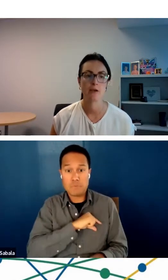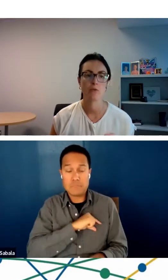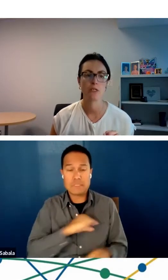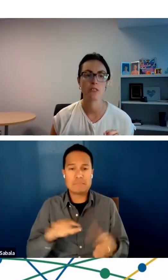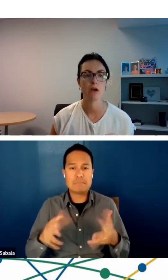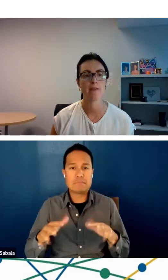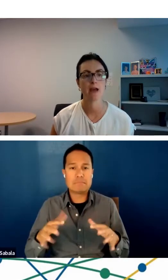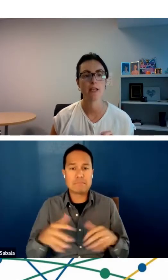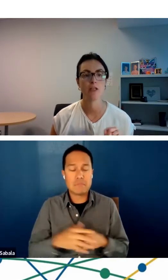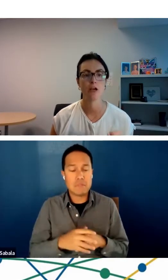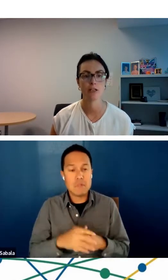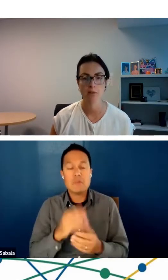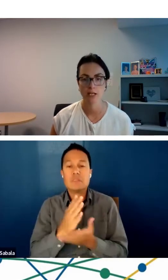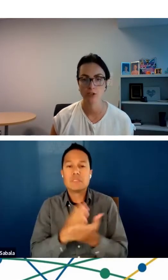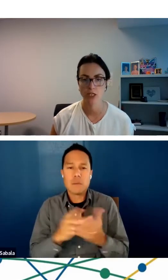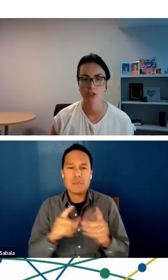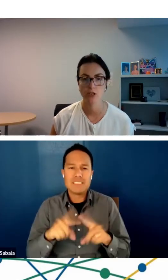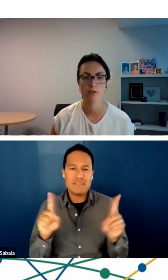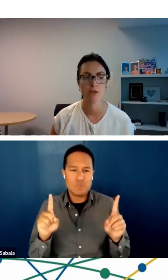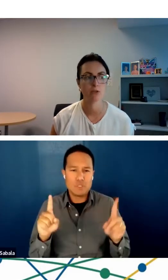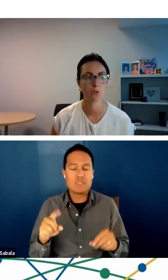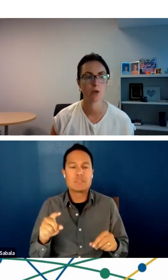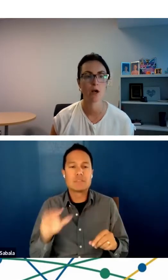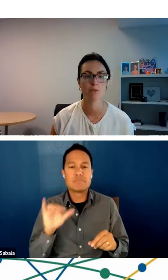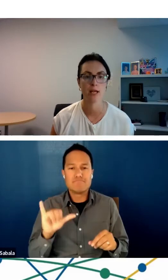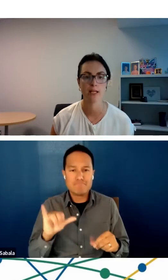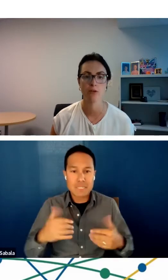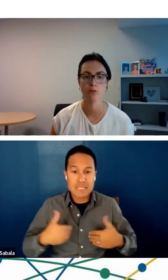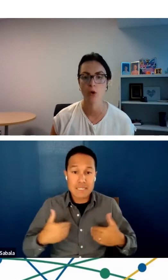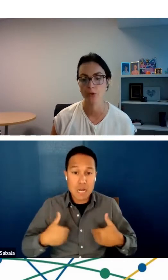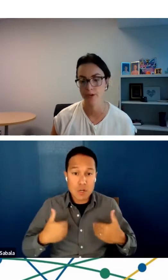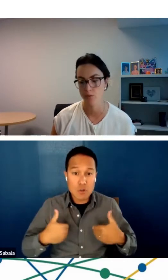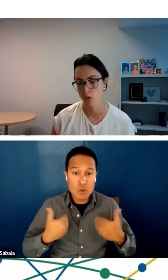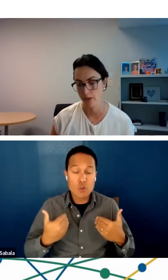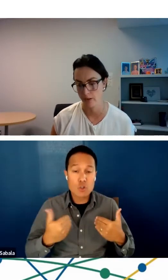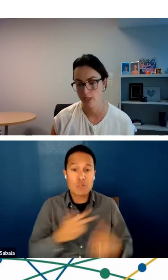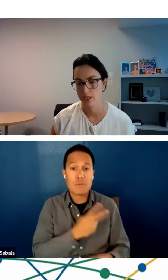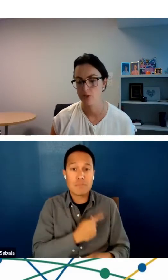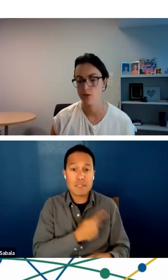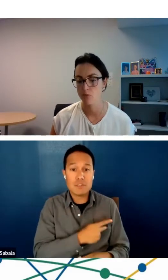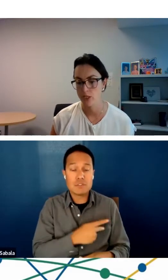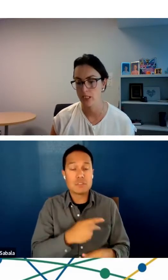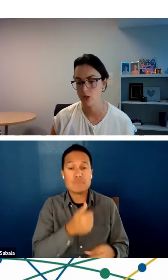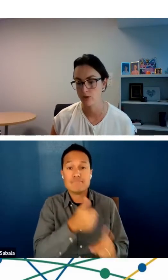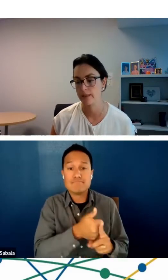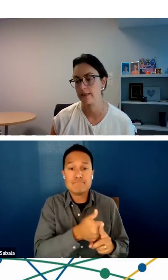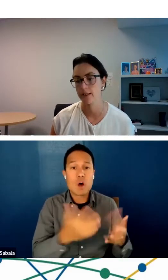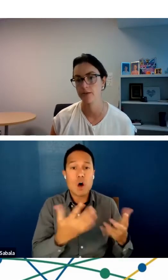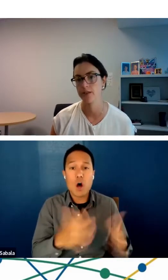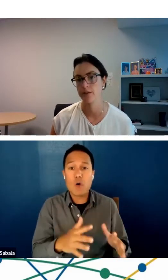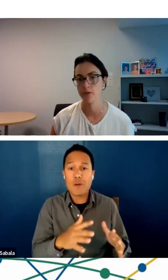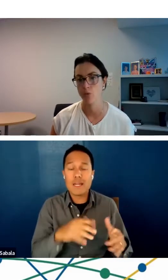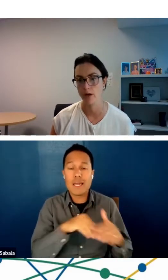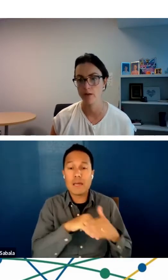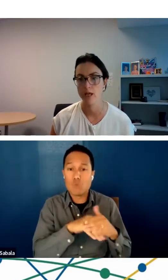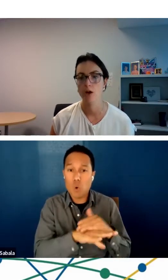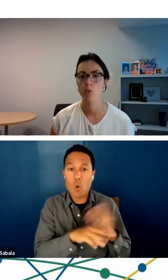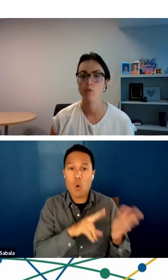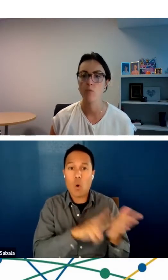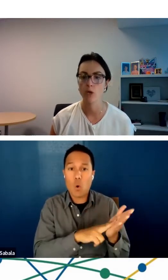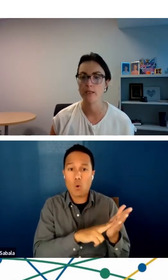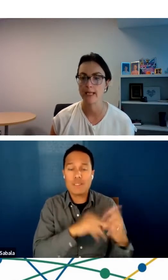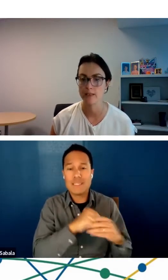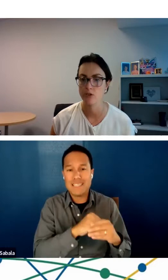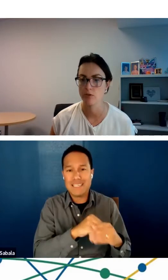we saw that younger patients and those who are already enrolled in a portal, so more digitally literate, if you will,